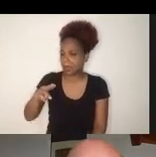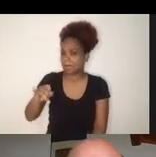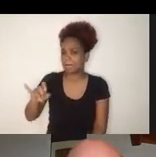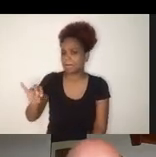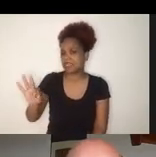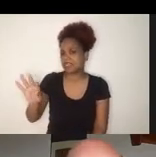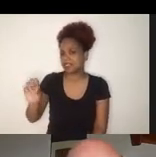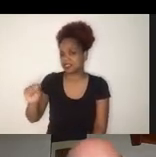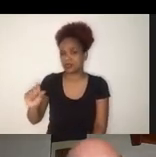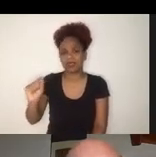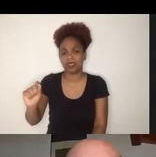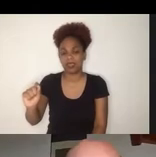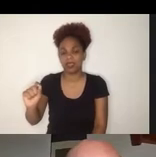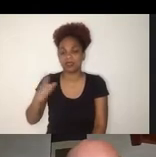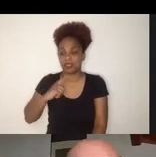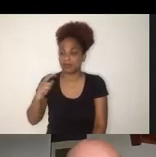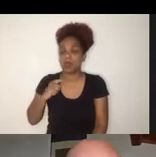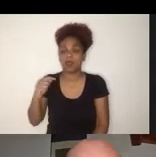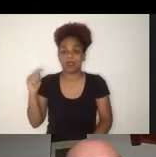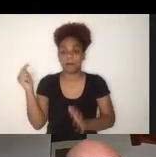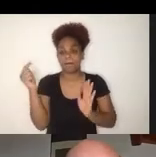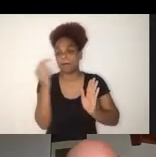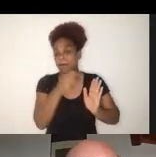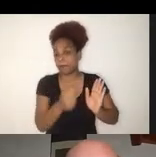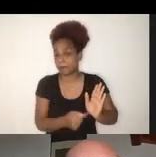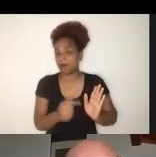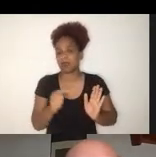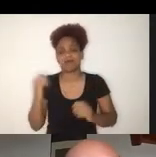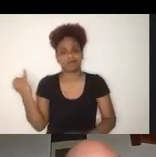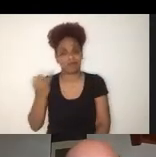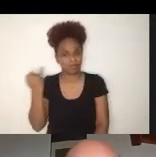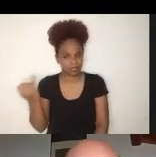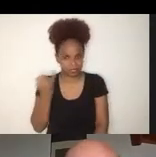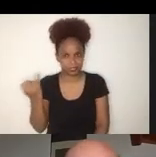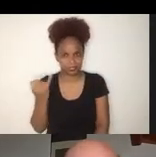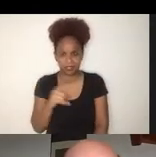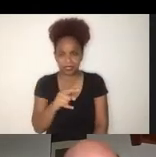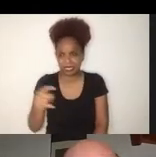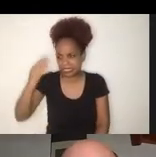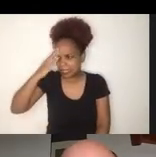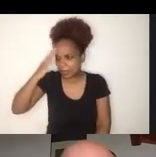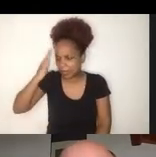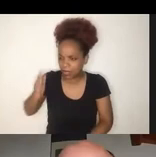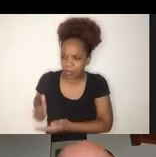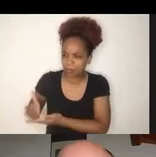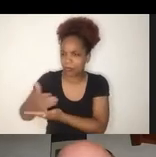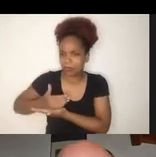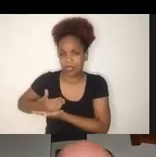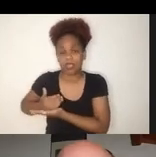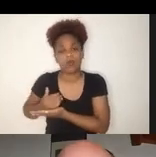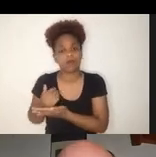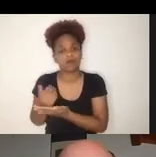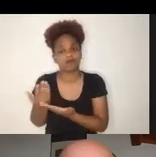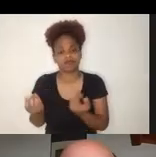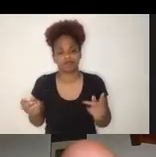on how well education links to the transition to the labor market. The